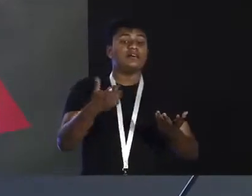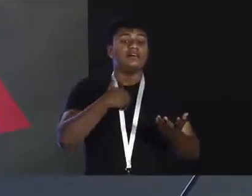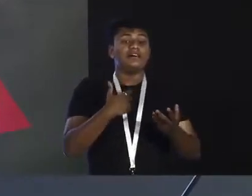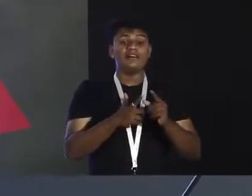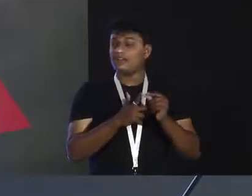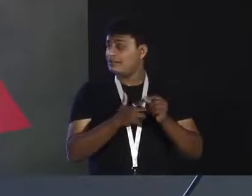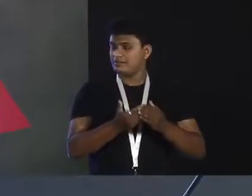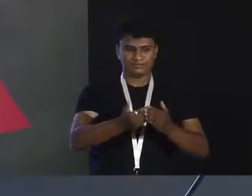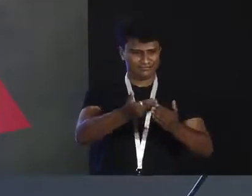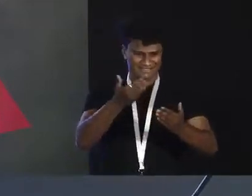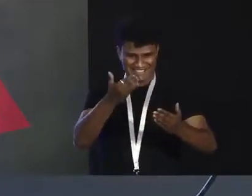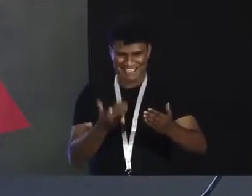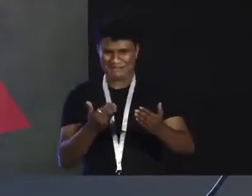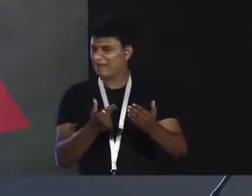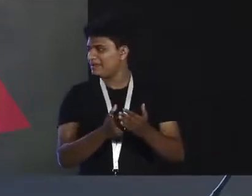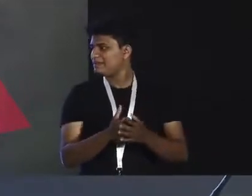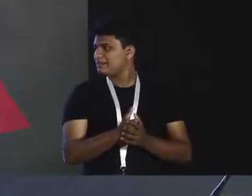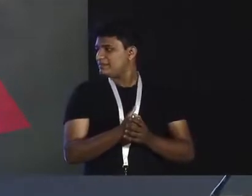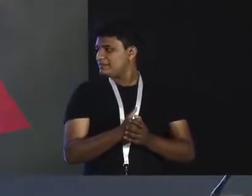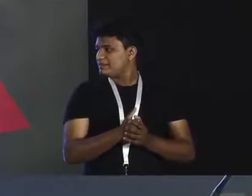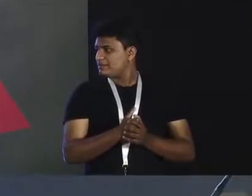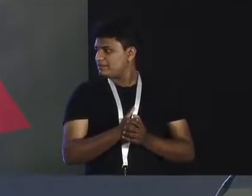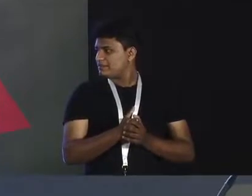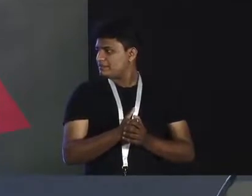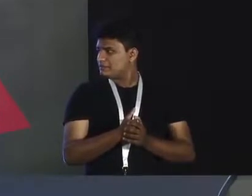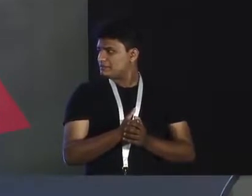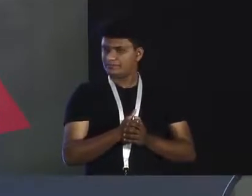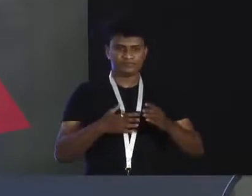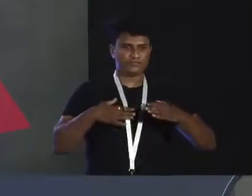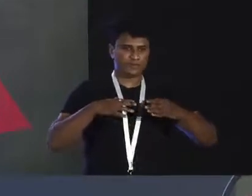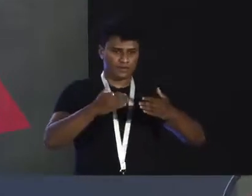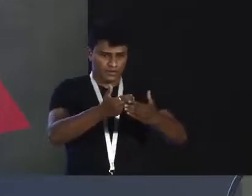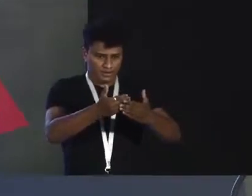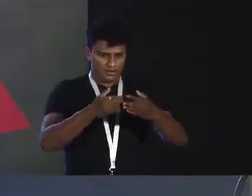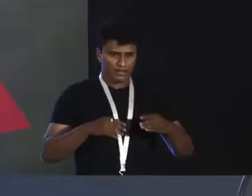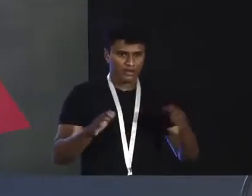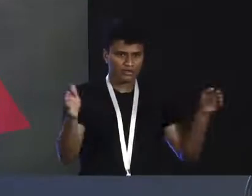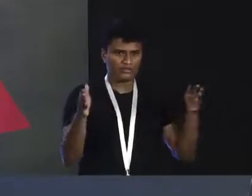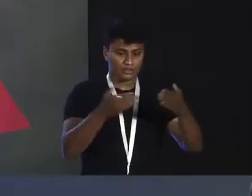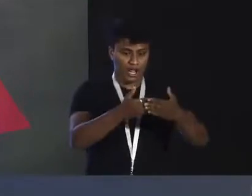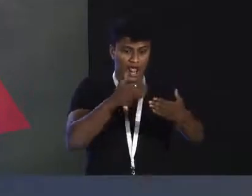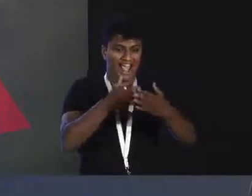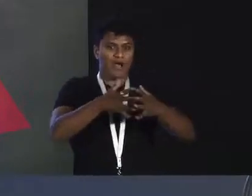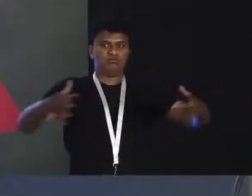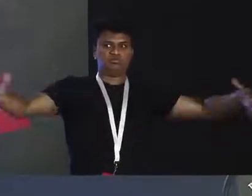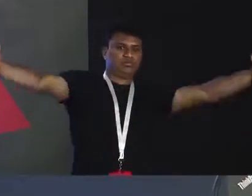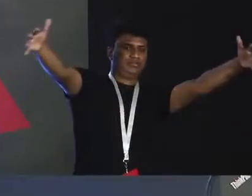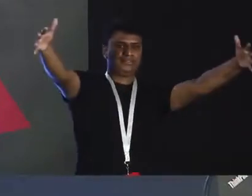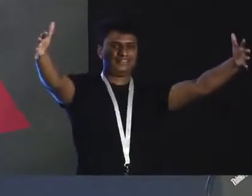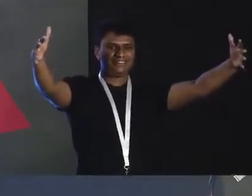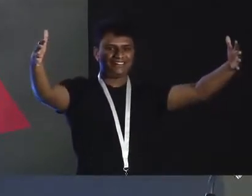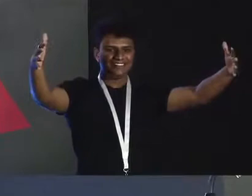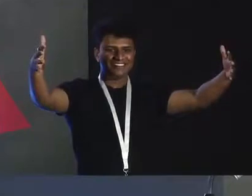now step back to cover more area. You see how the sound is changing?